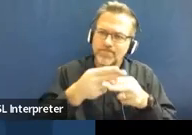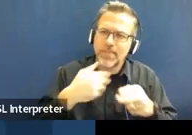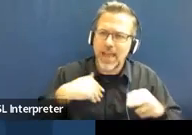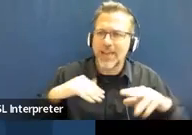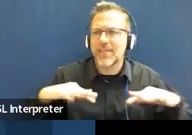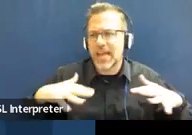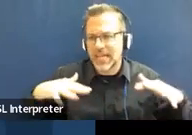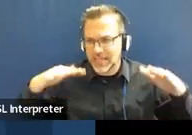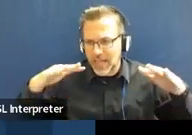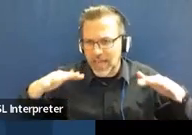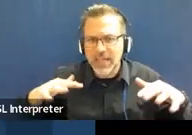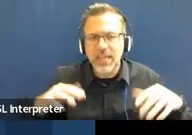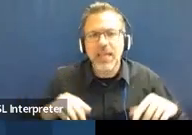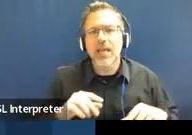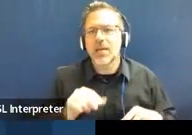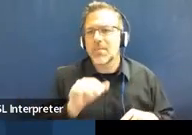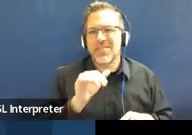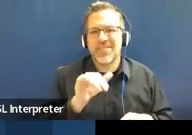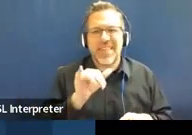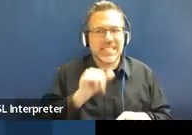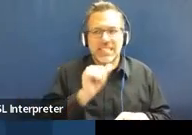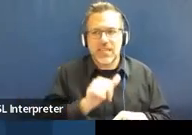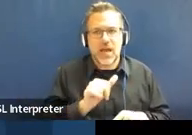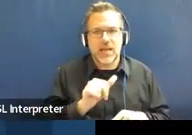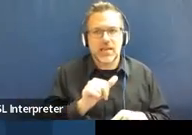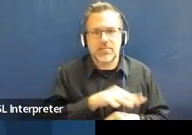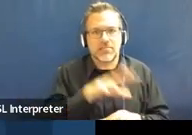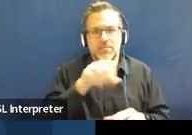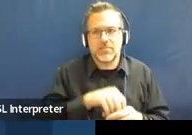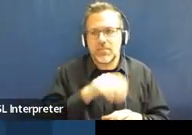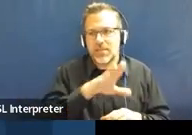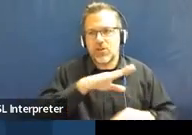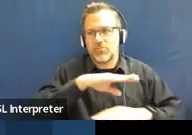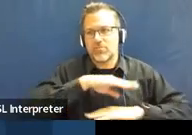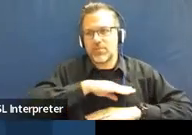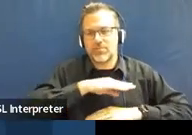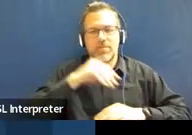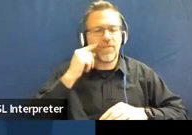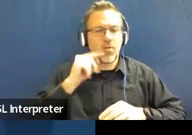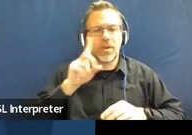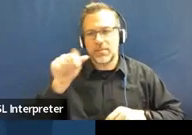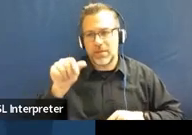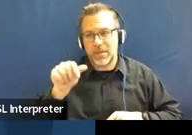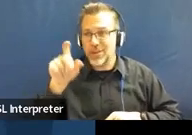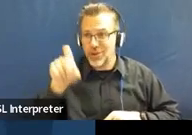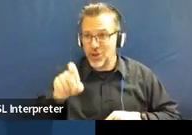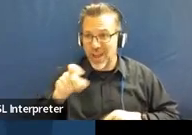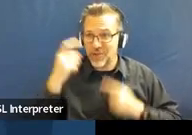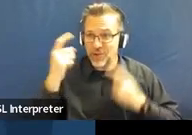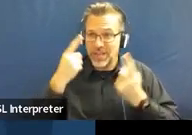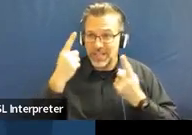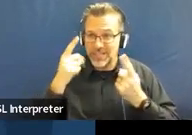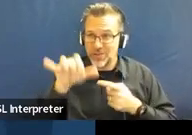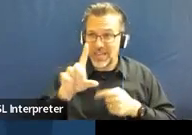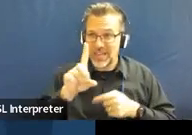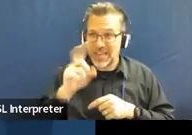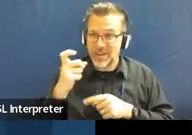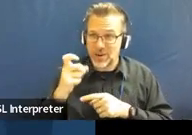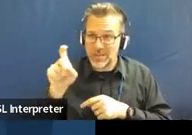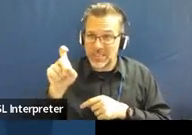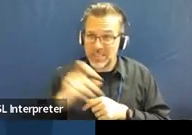but that's not their eligibility category. Do you still have to consider that diagnosis, even though it's not